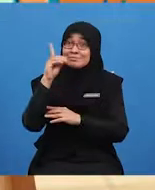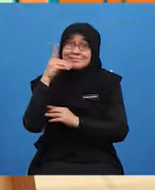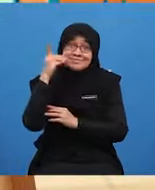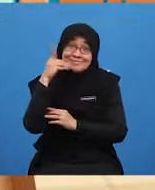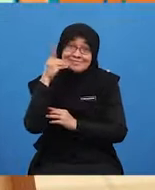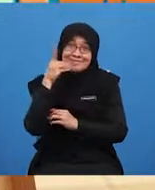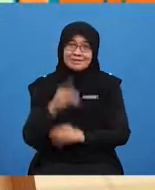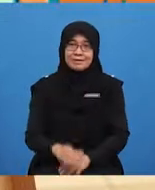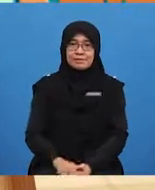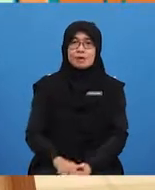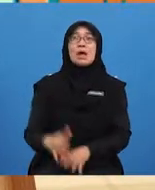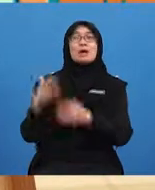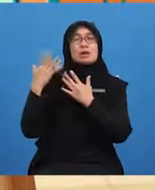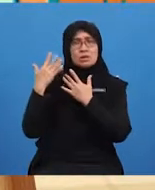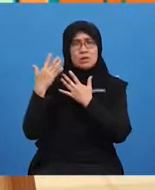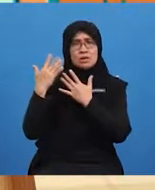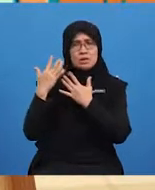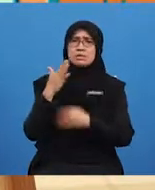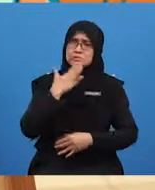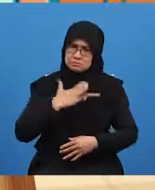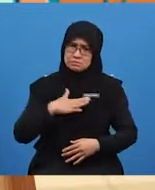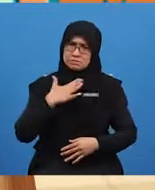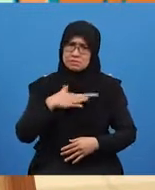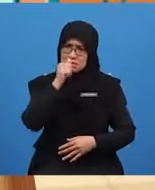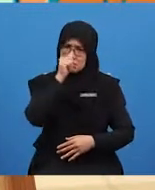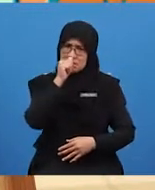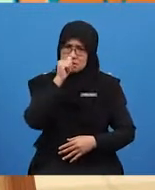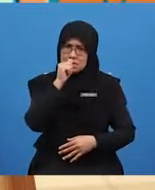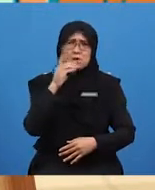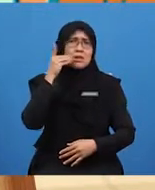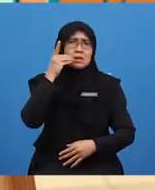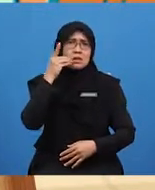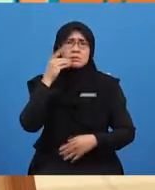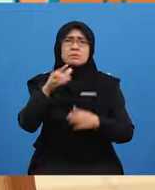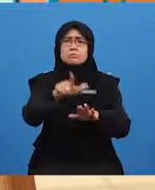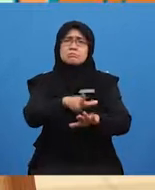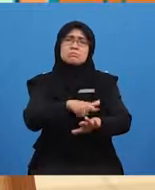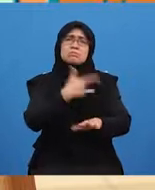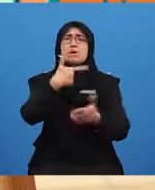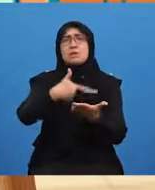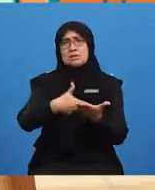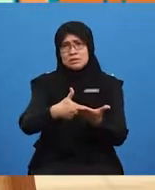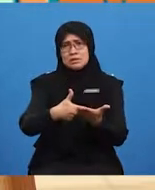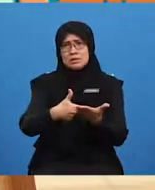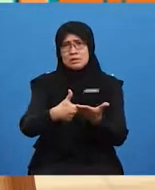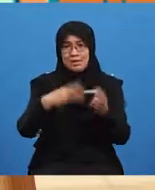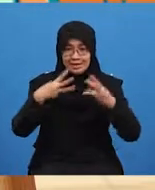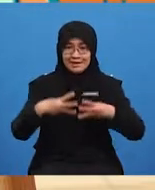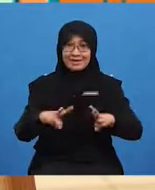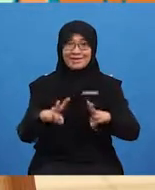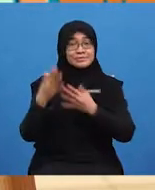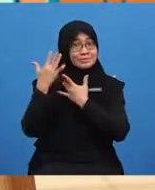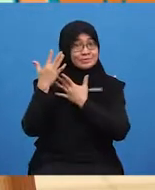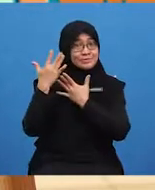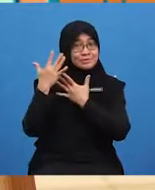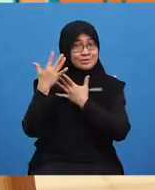Wait. Wait. Wait. Hold on, YOLO. Dinner is still a few hours away. While waiting, why not